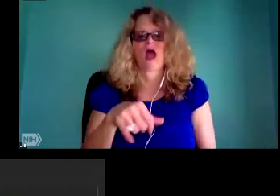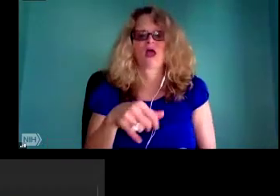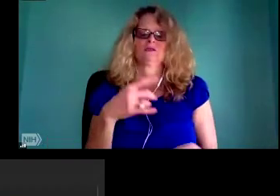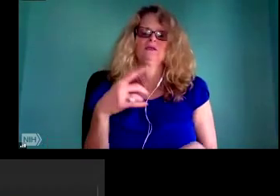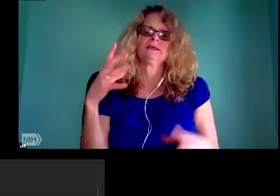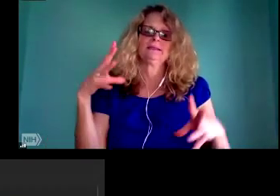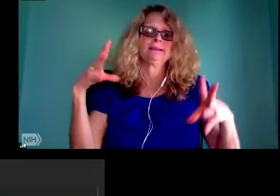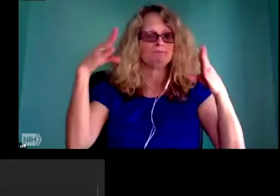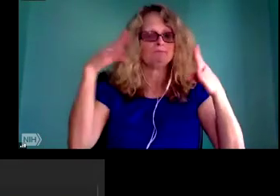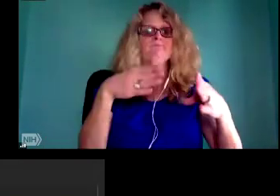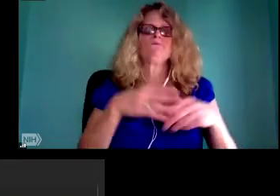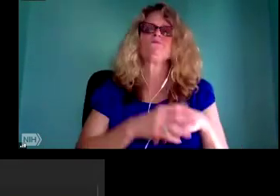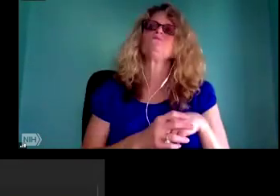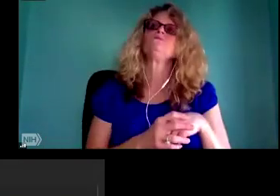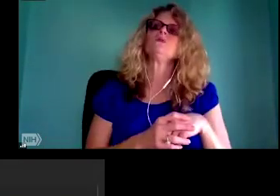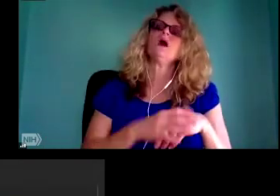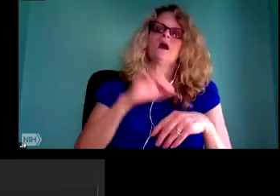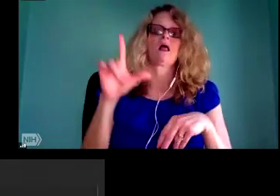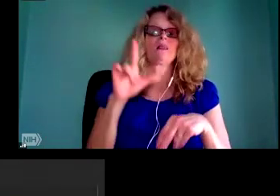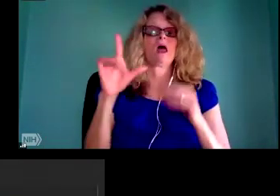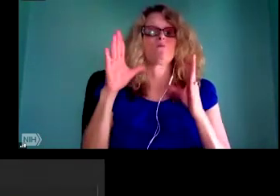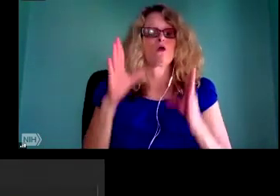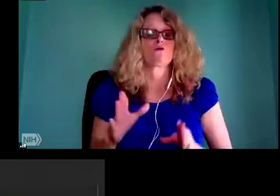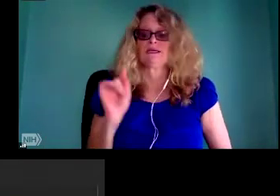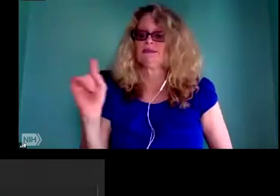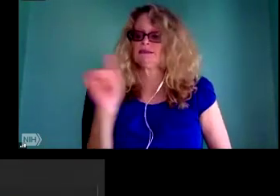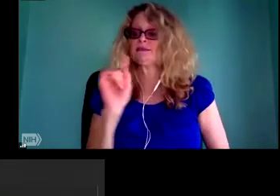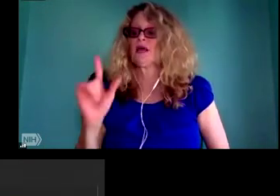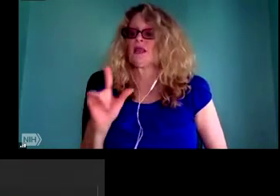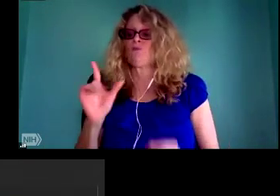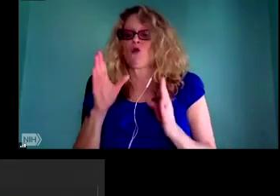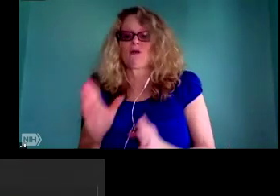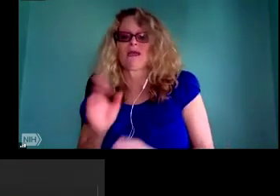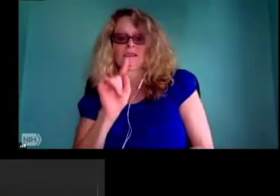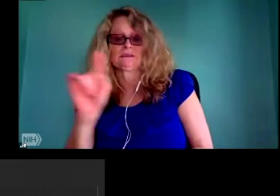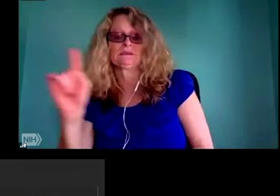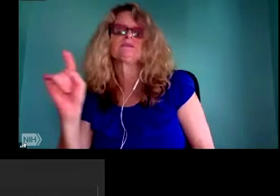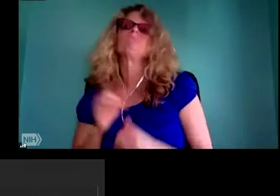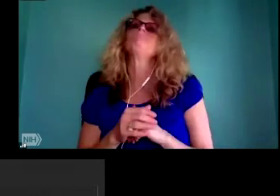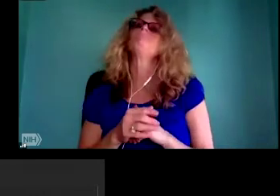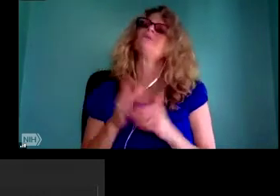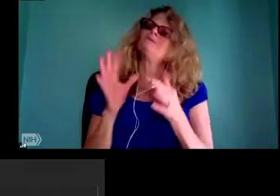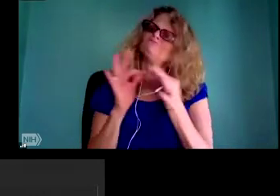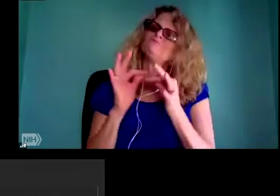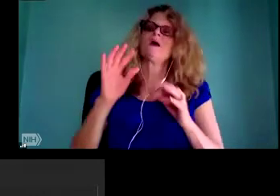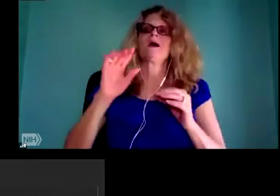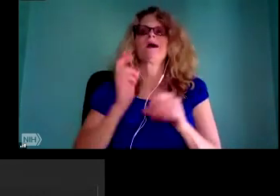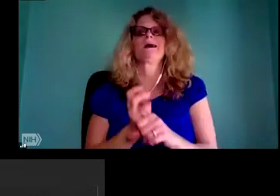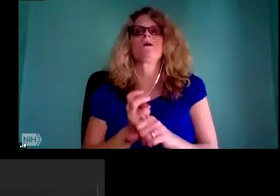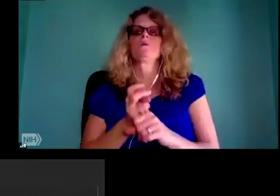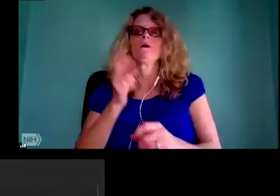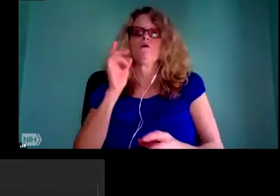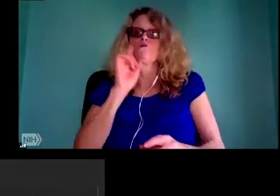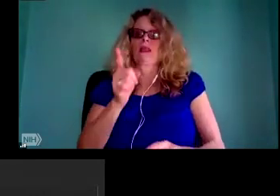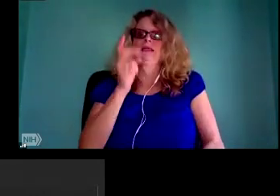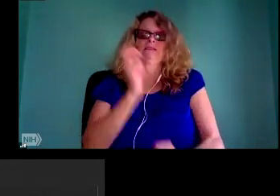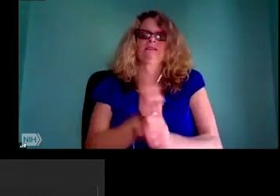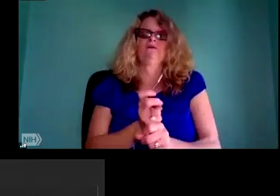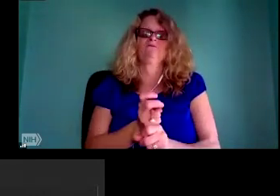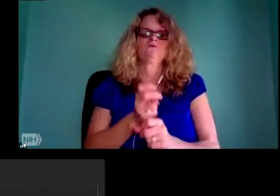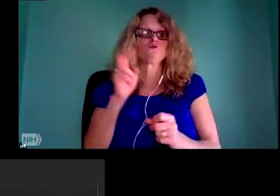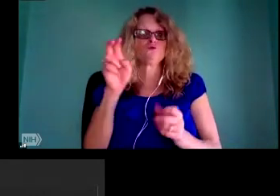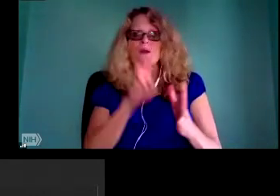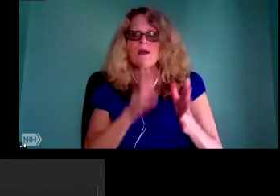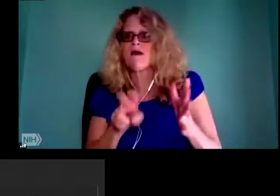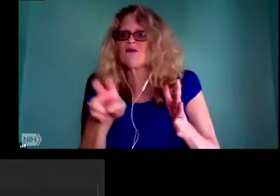about now. When I was writing this book, Algorithms of Oppression, I was thinking about the future